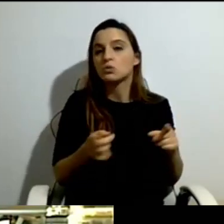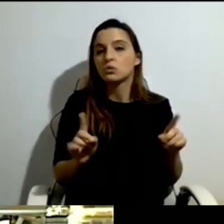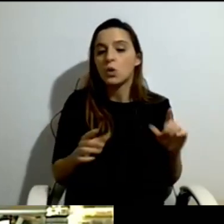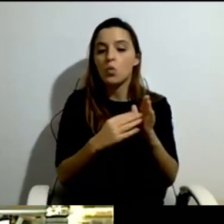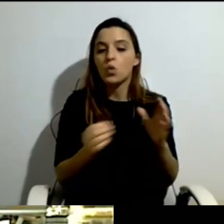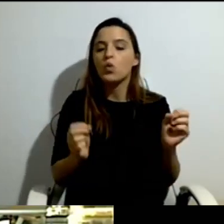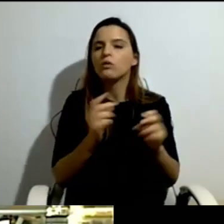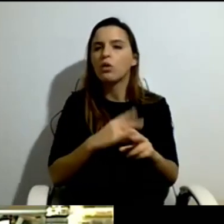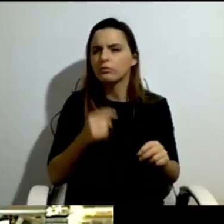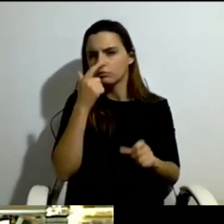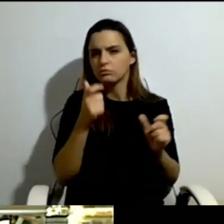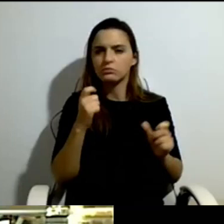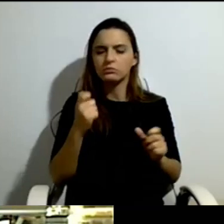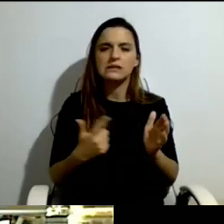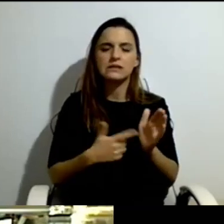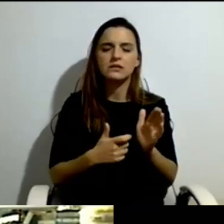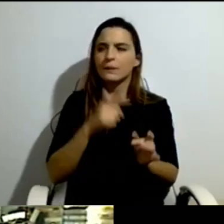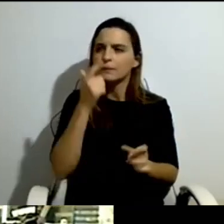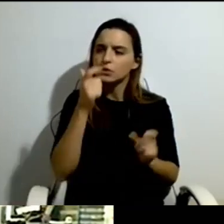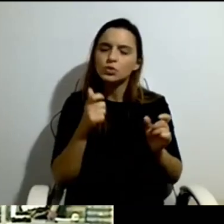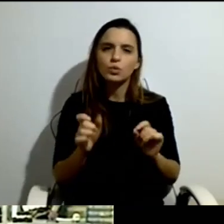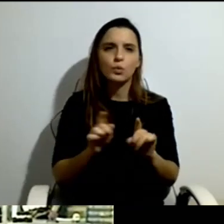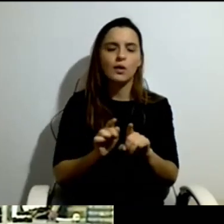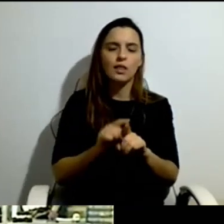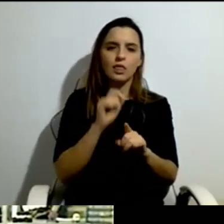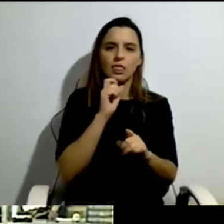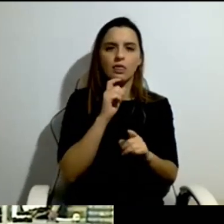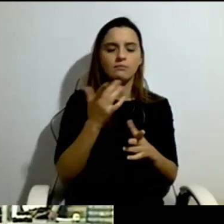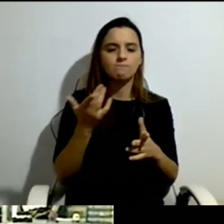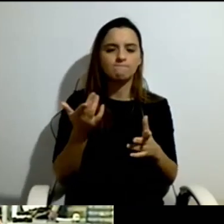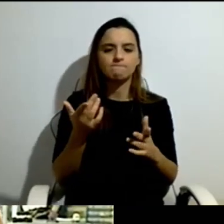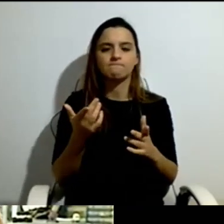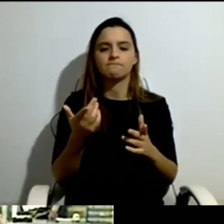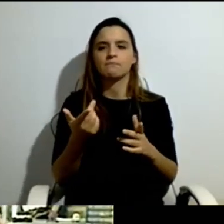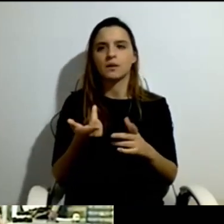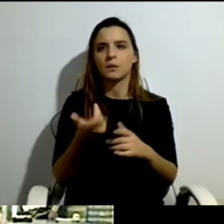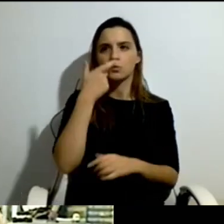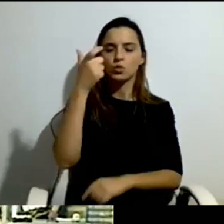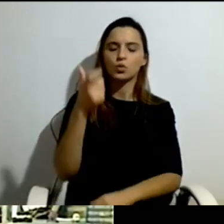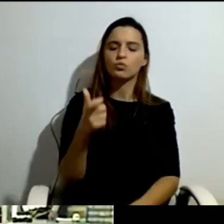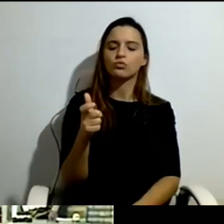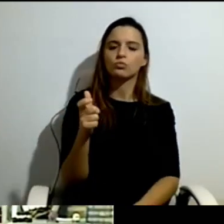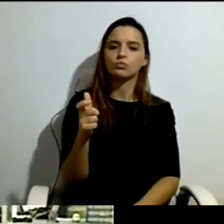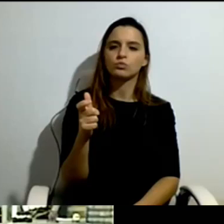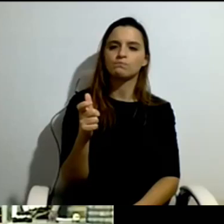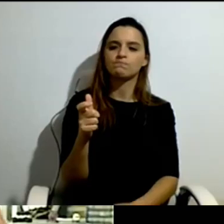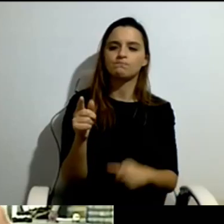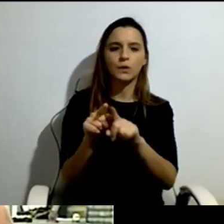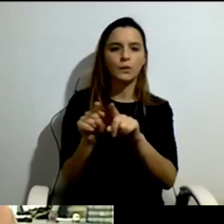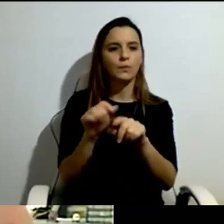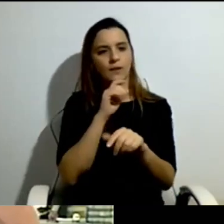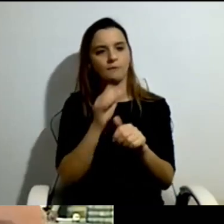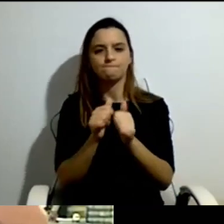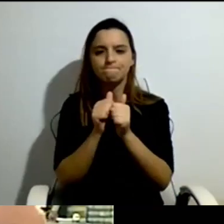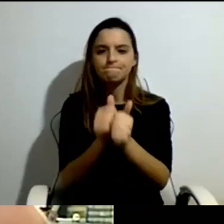institution for 10 years, they don't believe you that they can do it. They have to see people with disabilities,